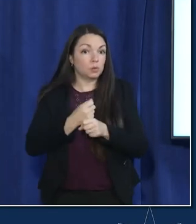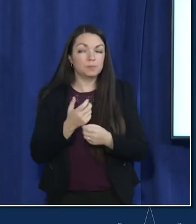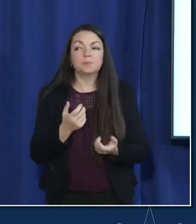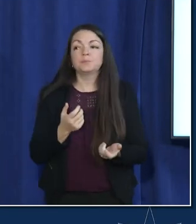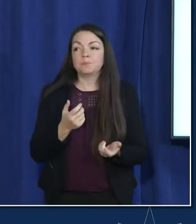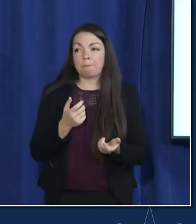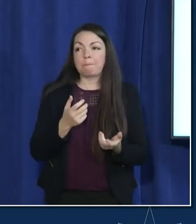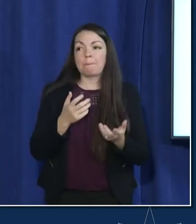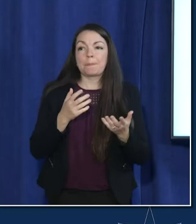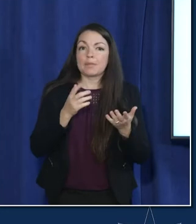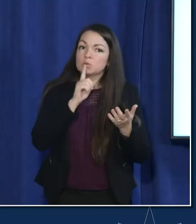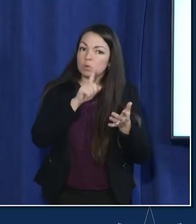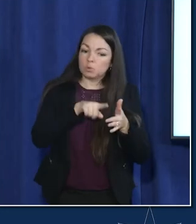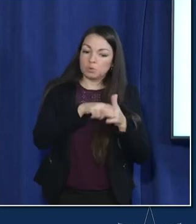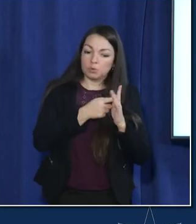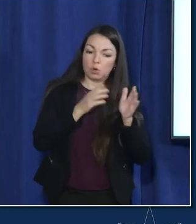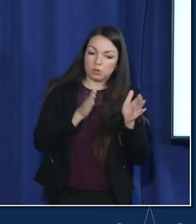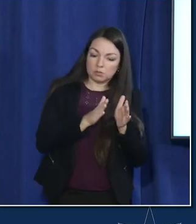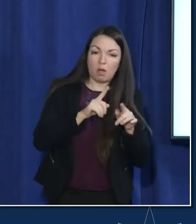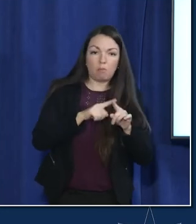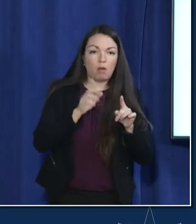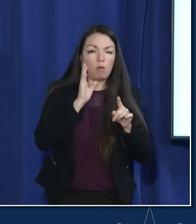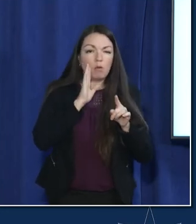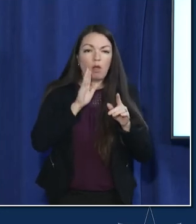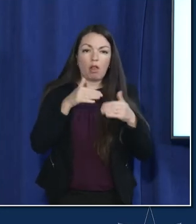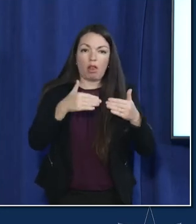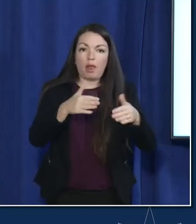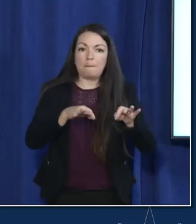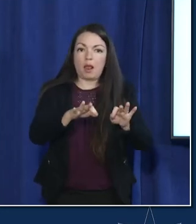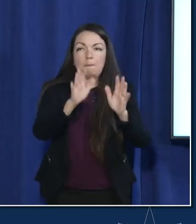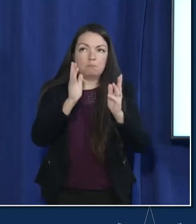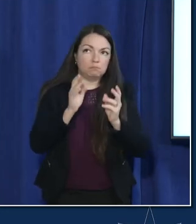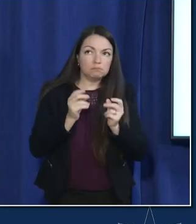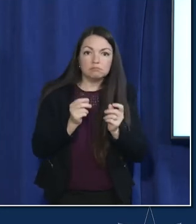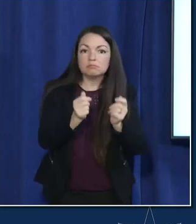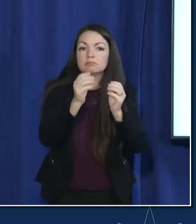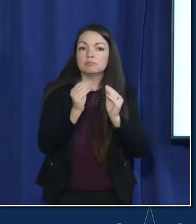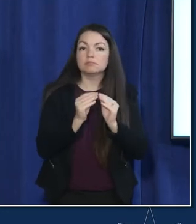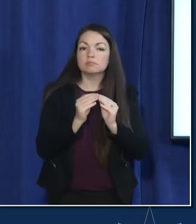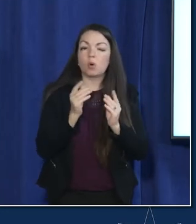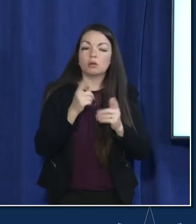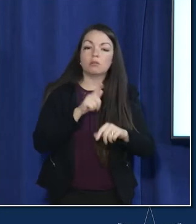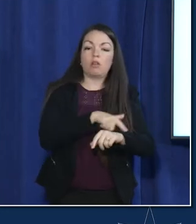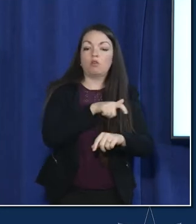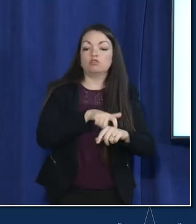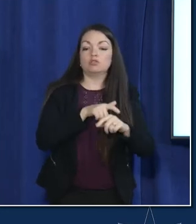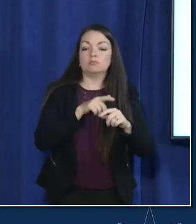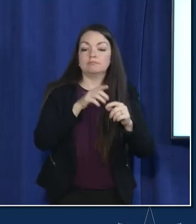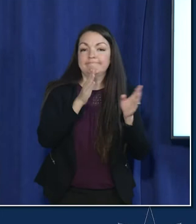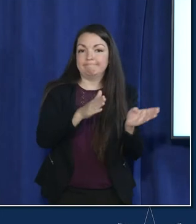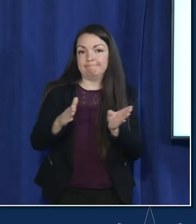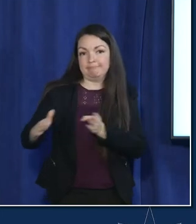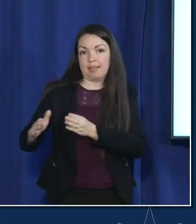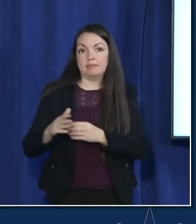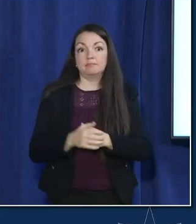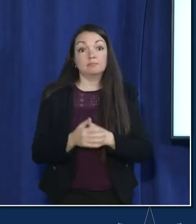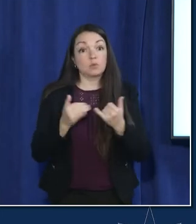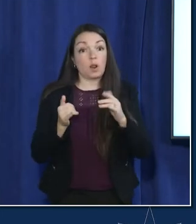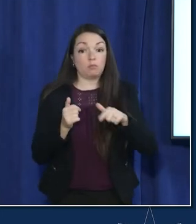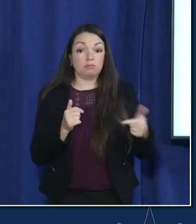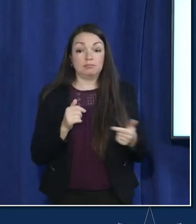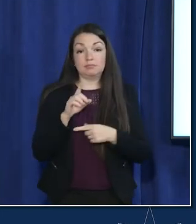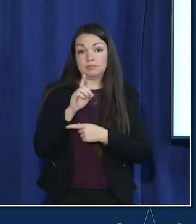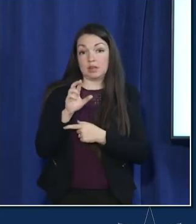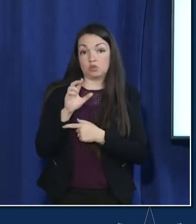just know that it's we're going to be ramping it up and we're playing the we're playing the long game with this um so with that um luna